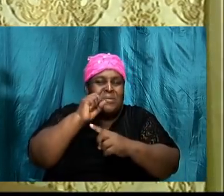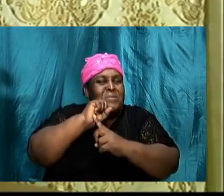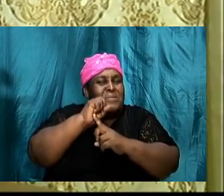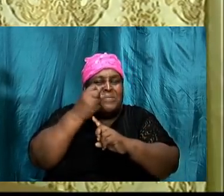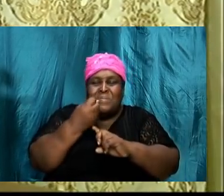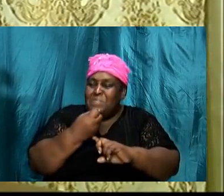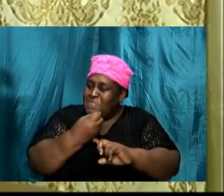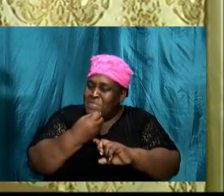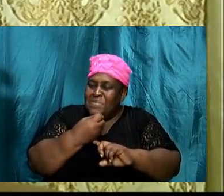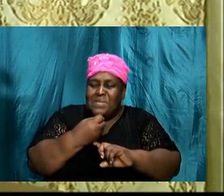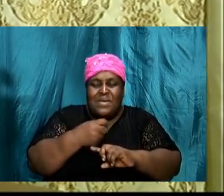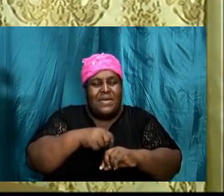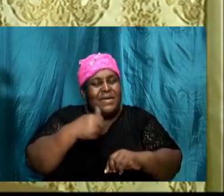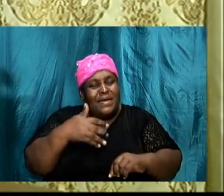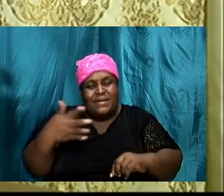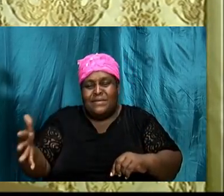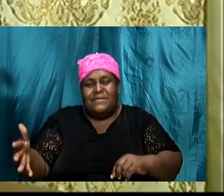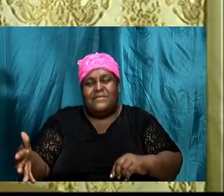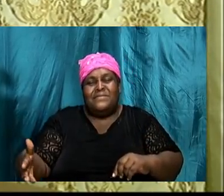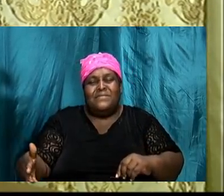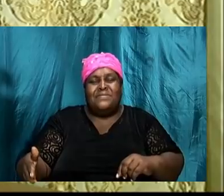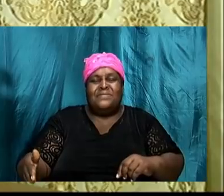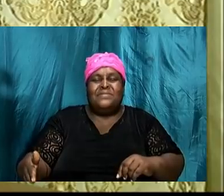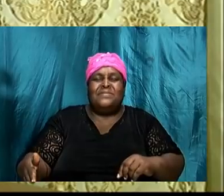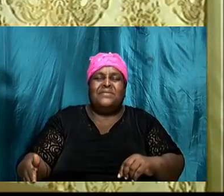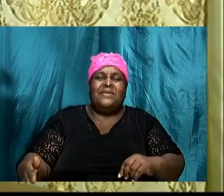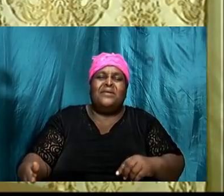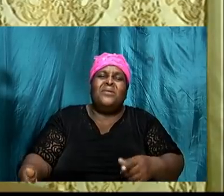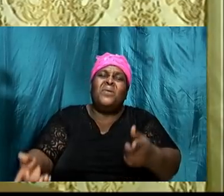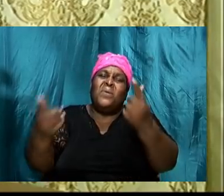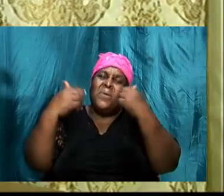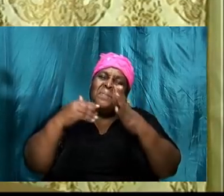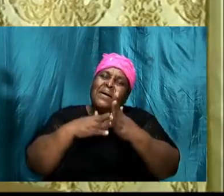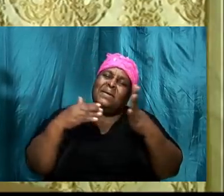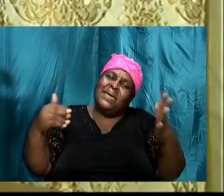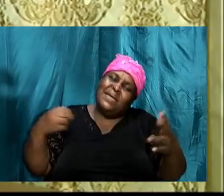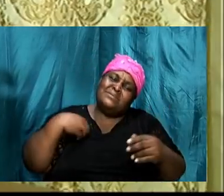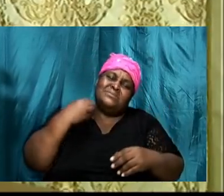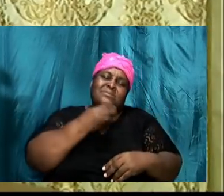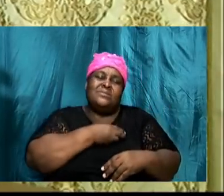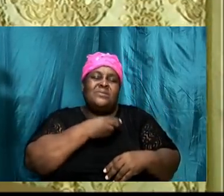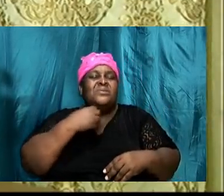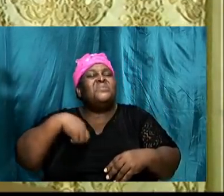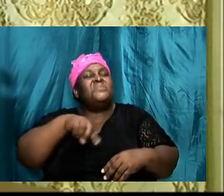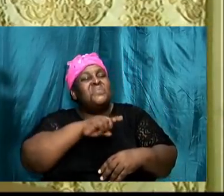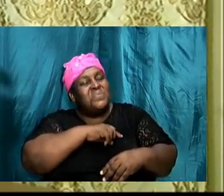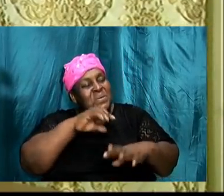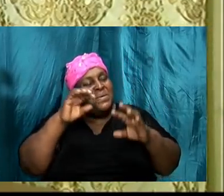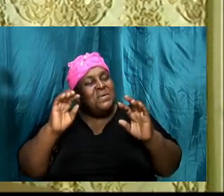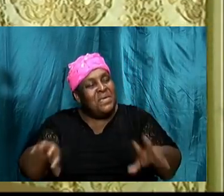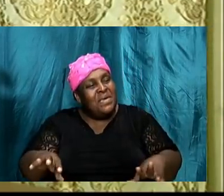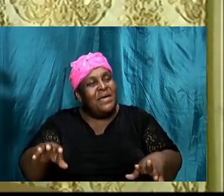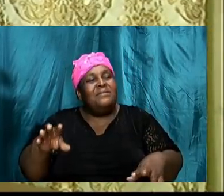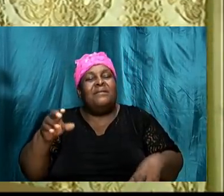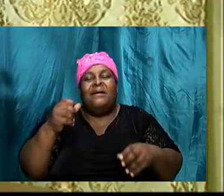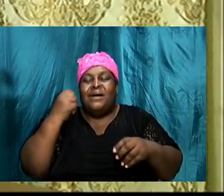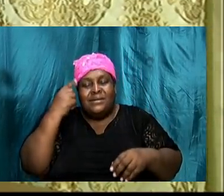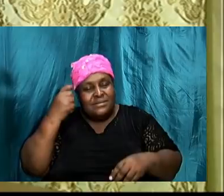rise up against us bearing this in mind we can understand the purpose